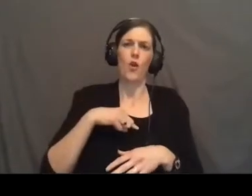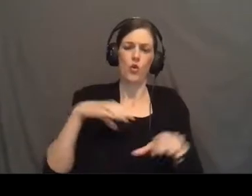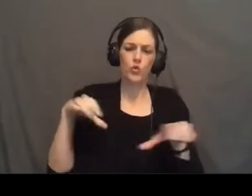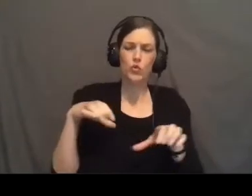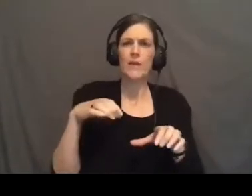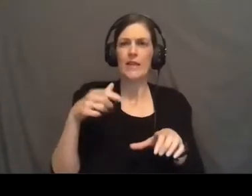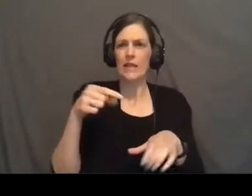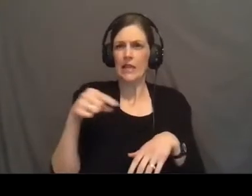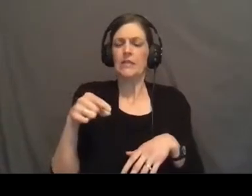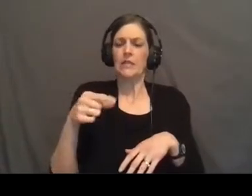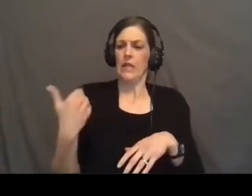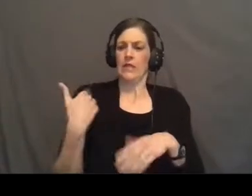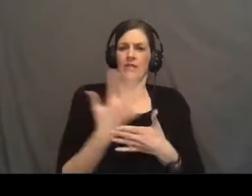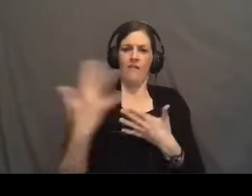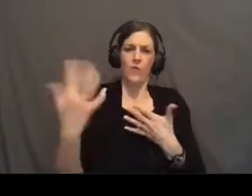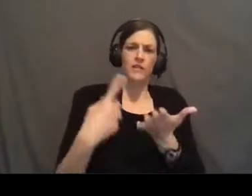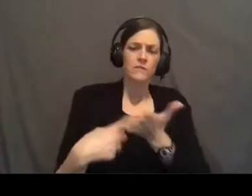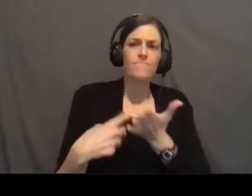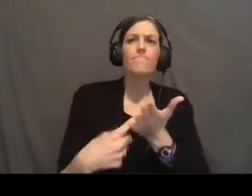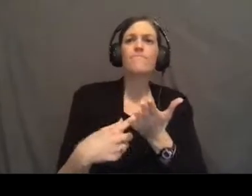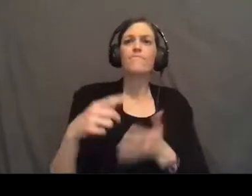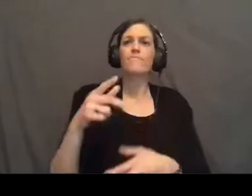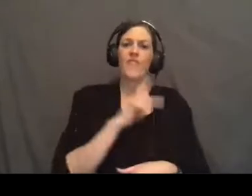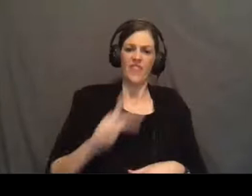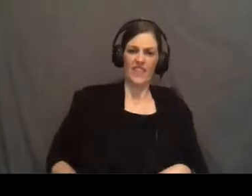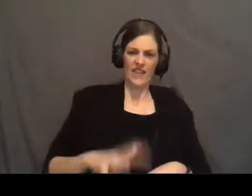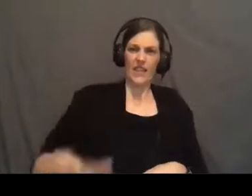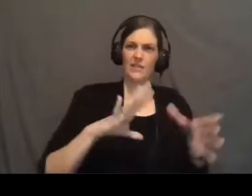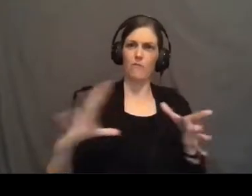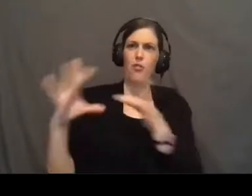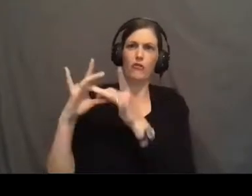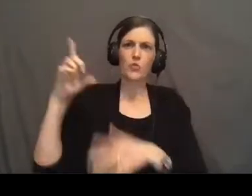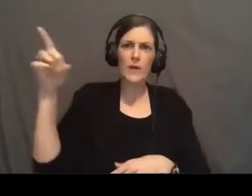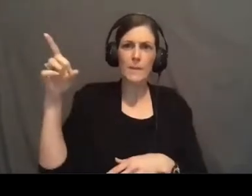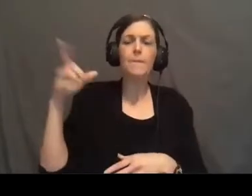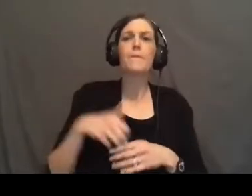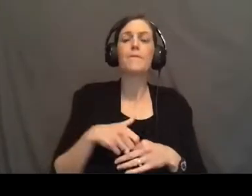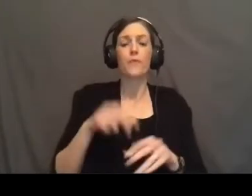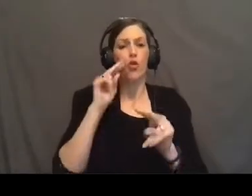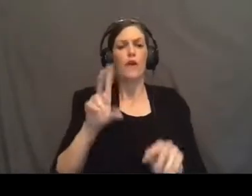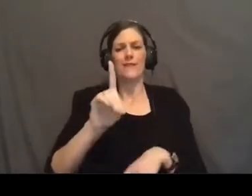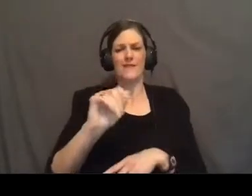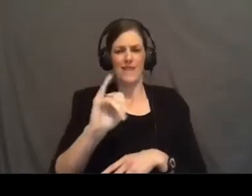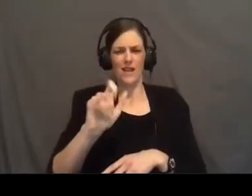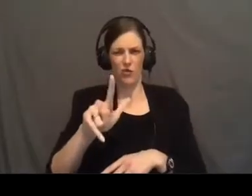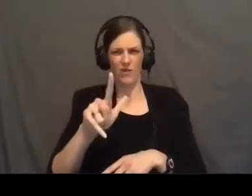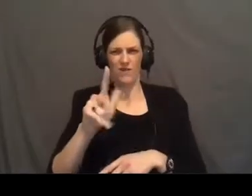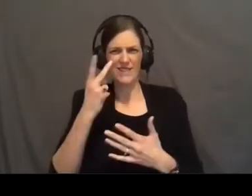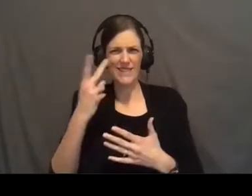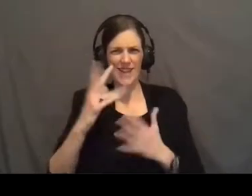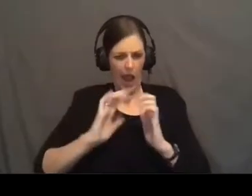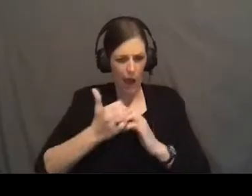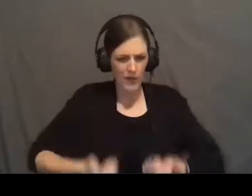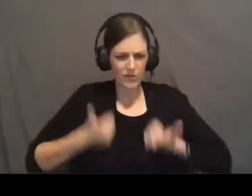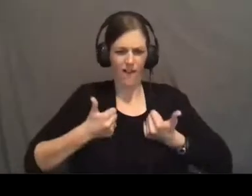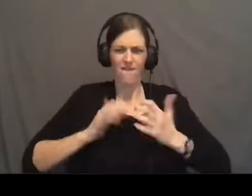For the last five weeks, we've been talking about that the kingdom is God's, right? We've been looking at Daniel and going, how did he survive? How did